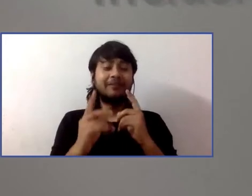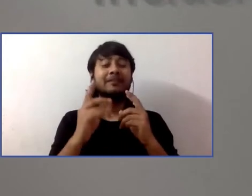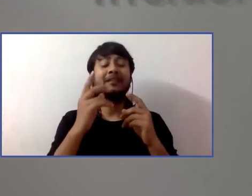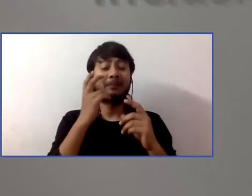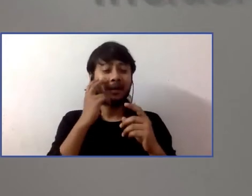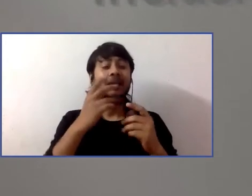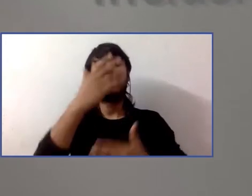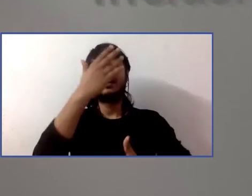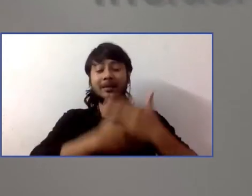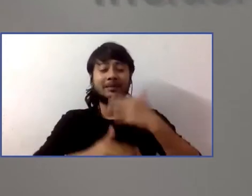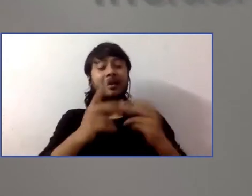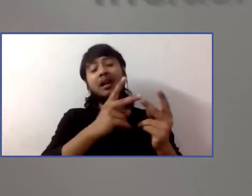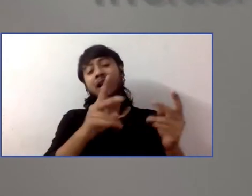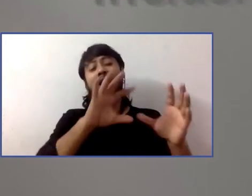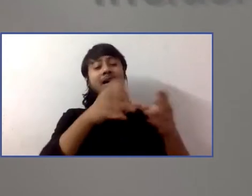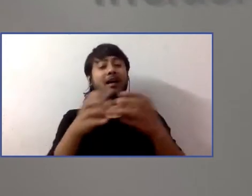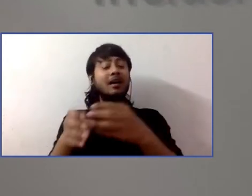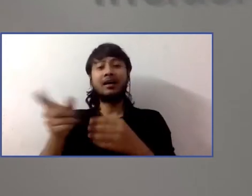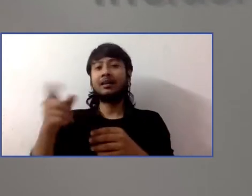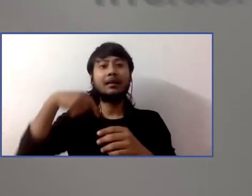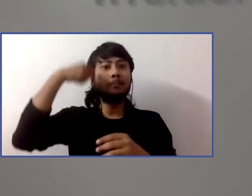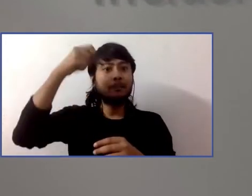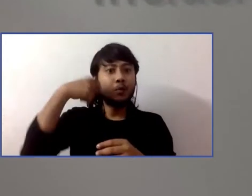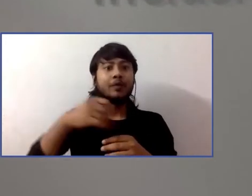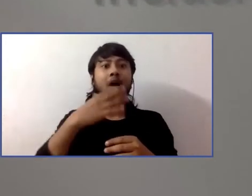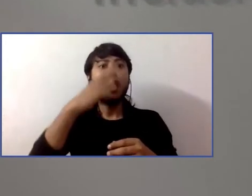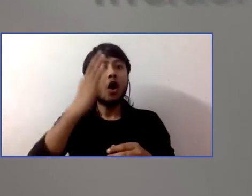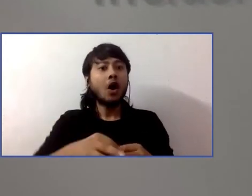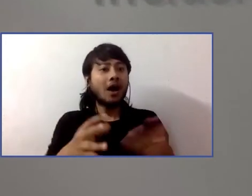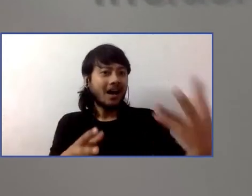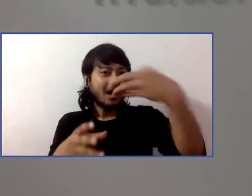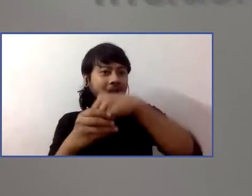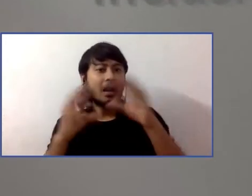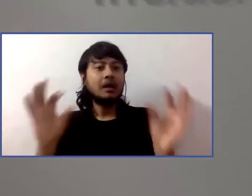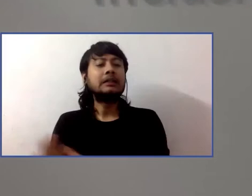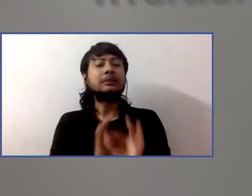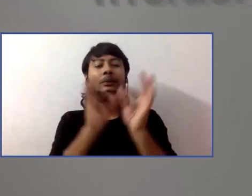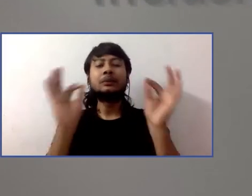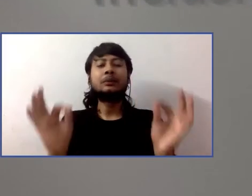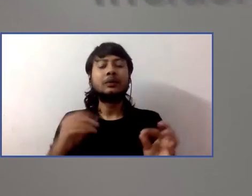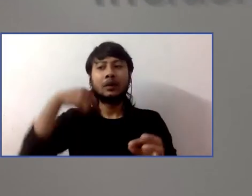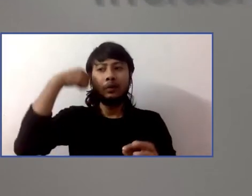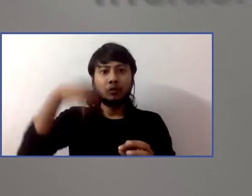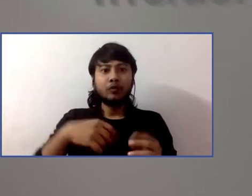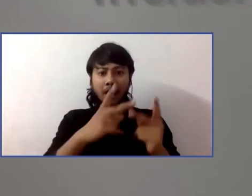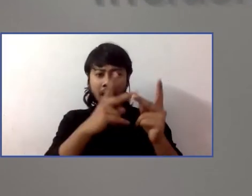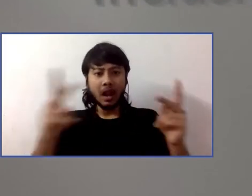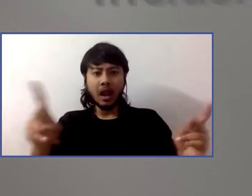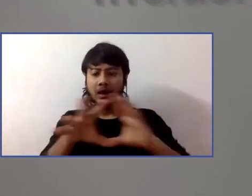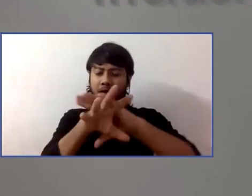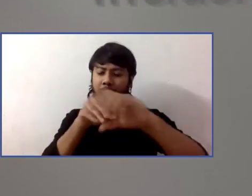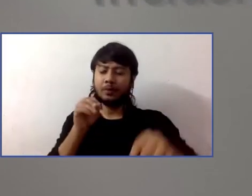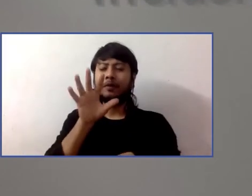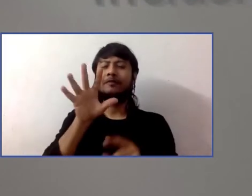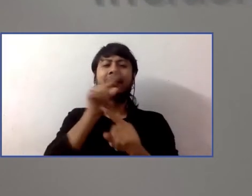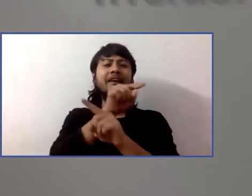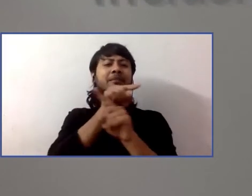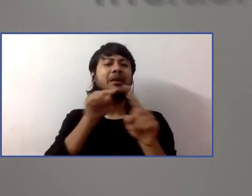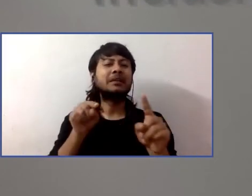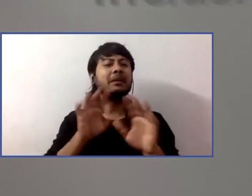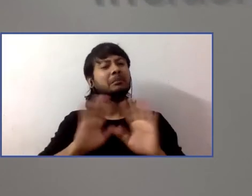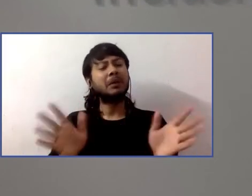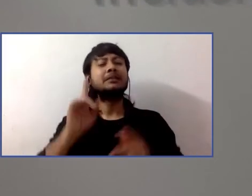TV. Something like less than 5% of the roles that we see in film and TV shows are